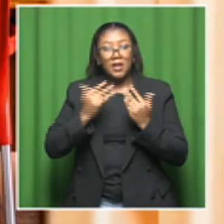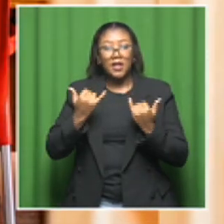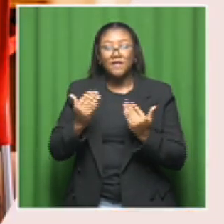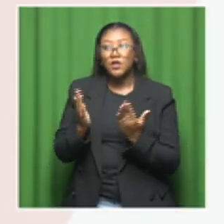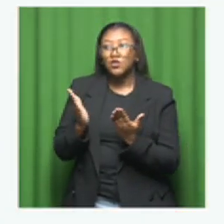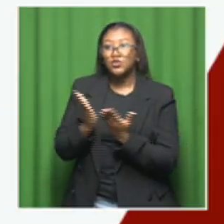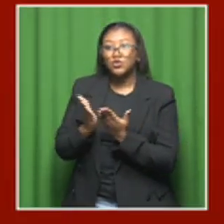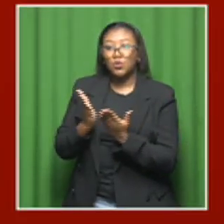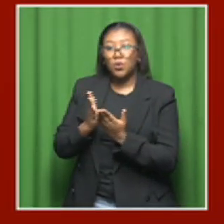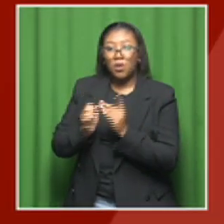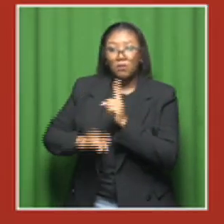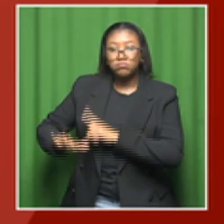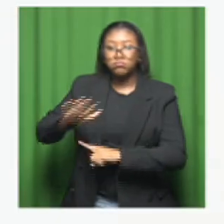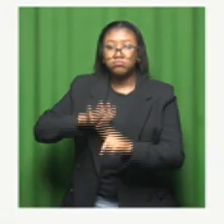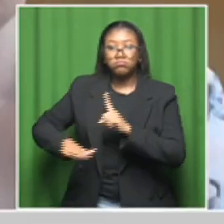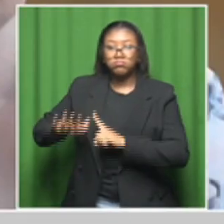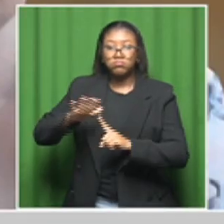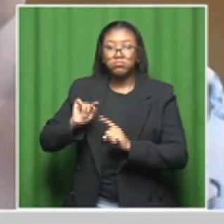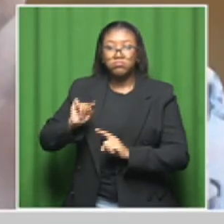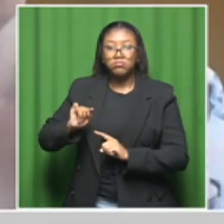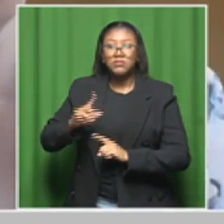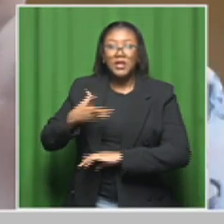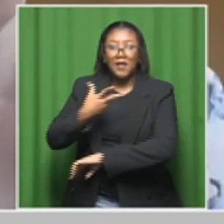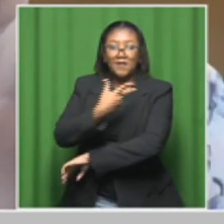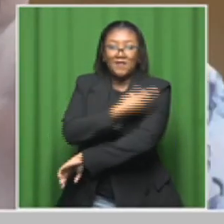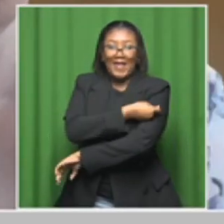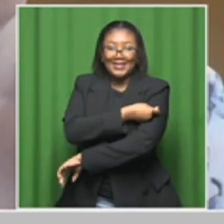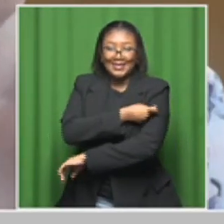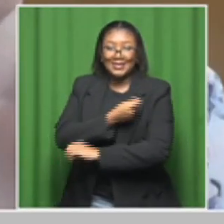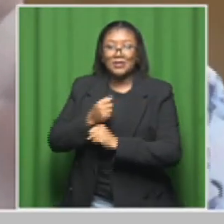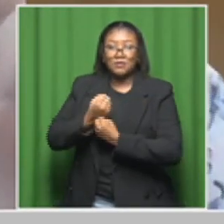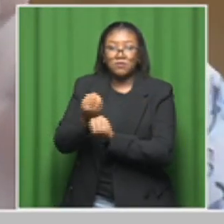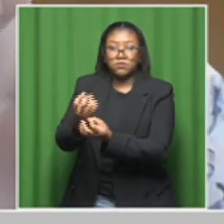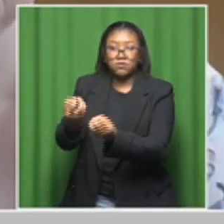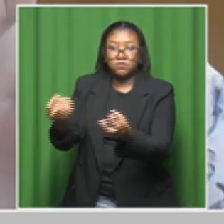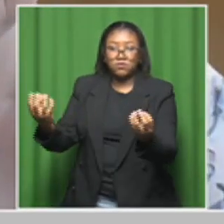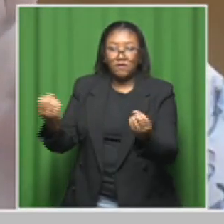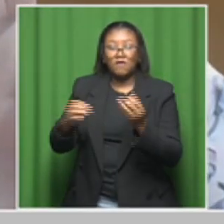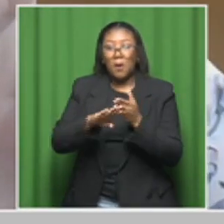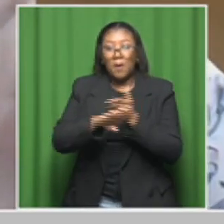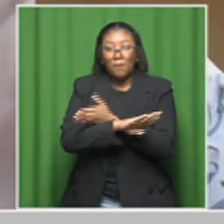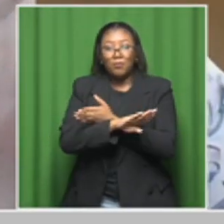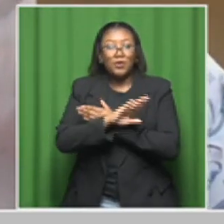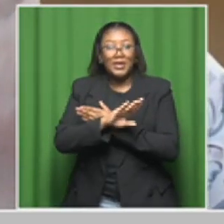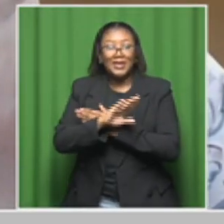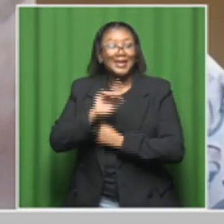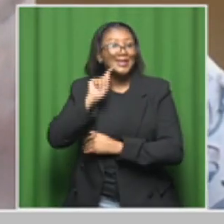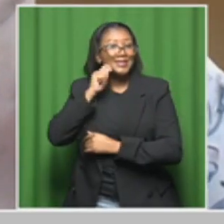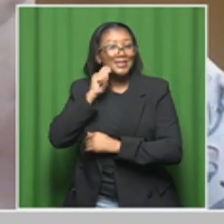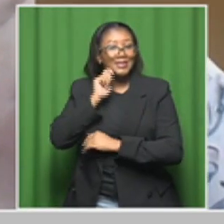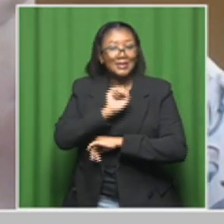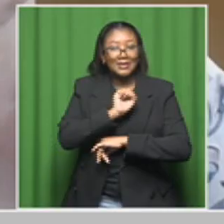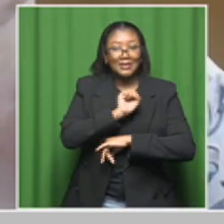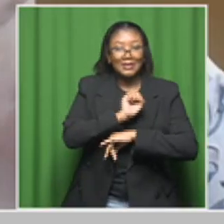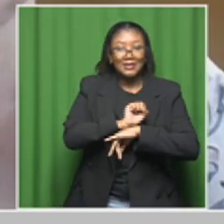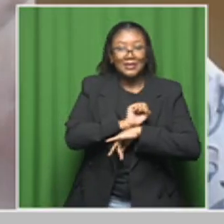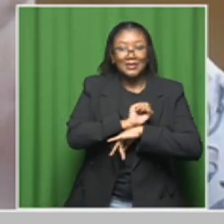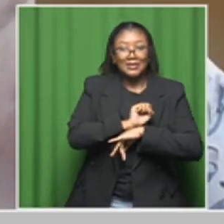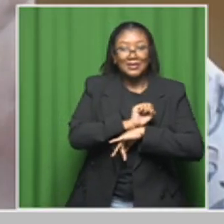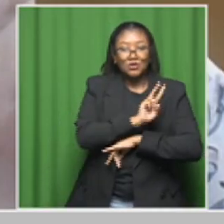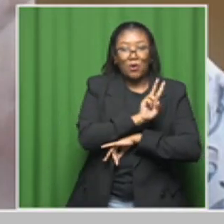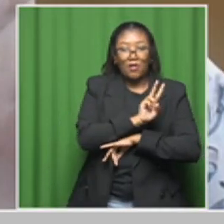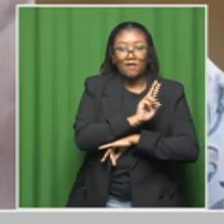papillomavirus vaccine administration for pre-teen girls, we're now joined by Dr. Leslie Bamford,